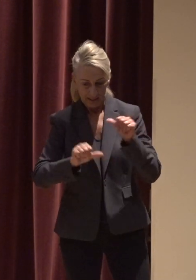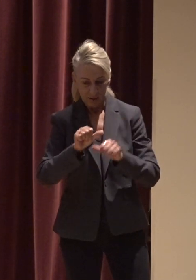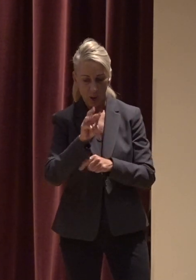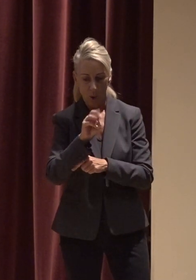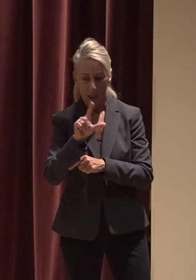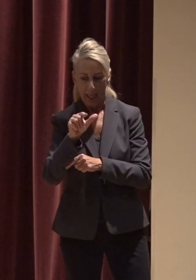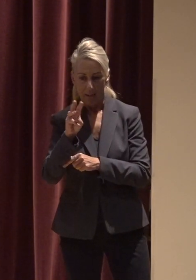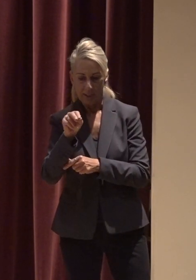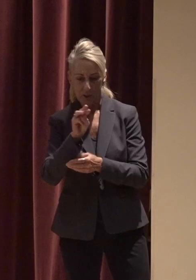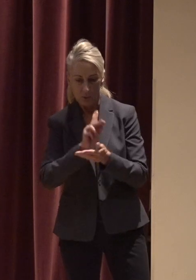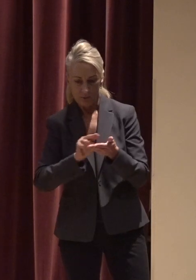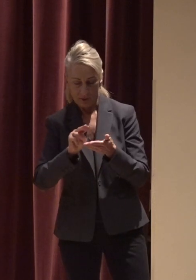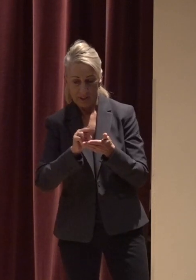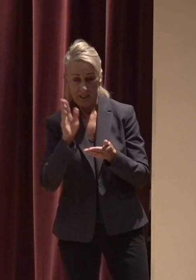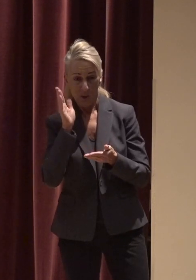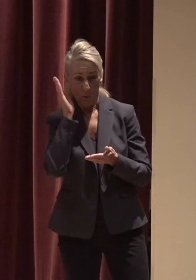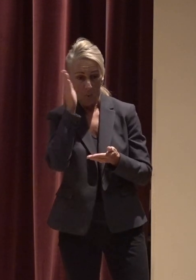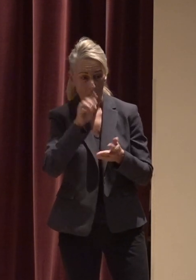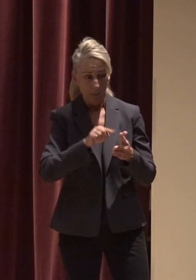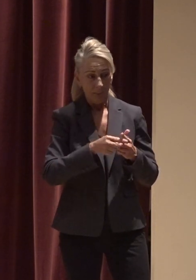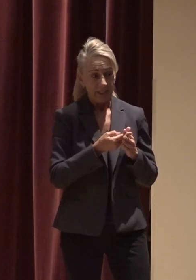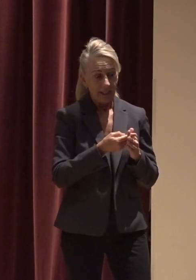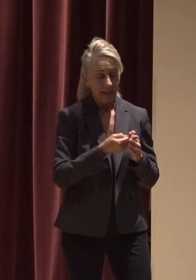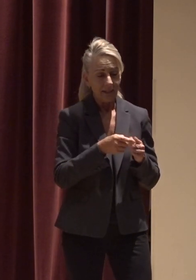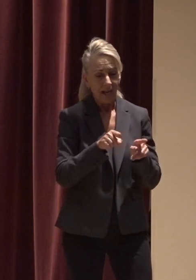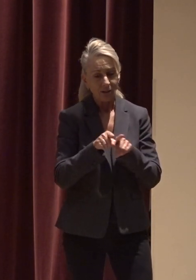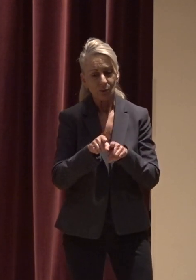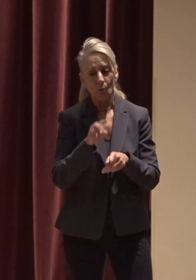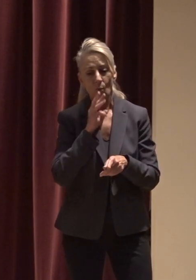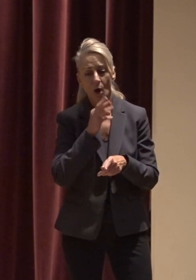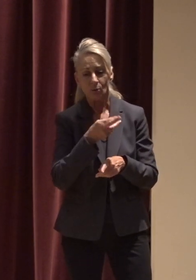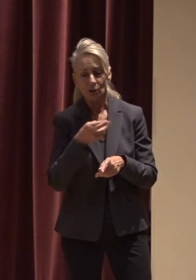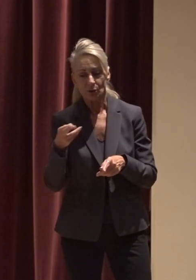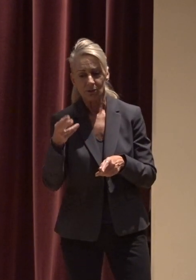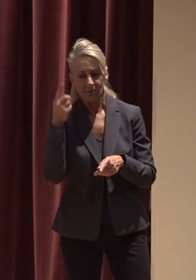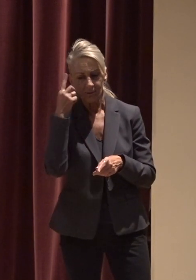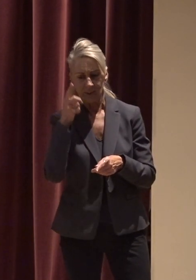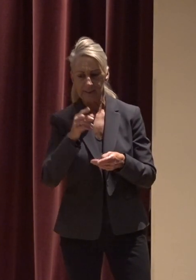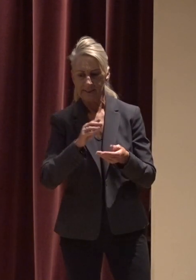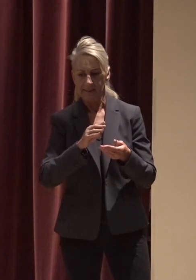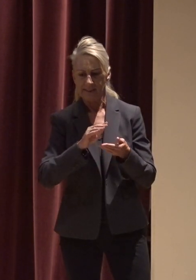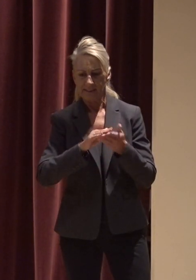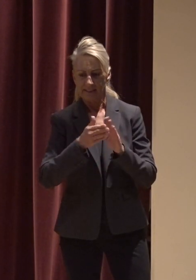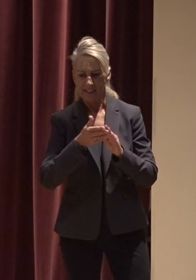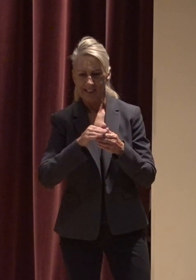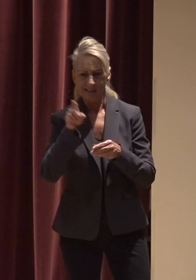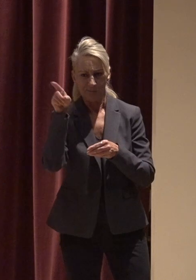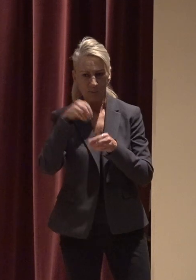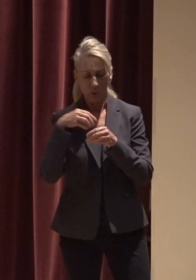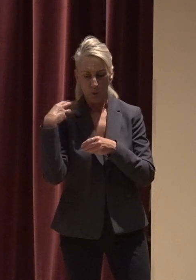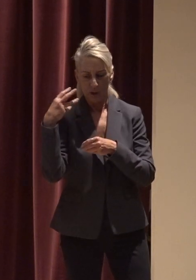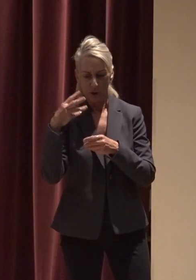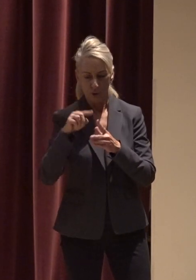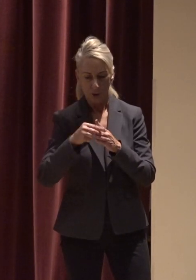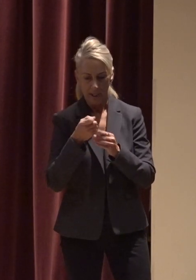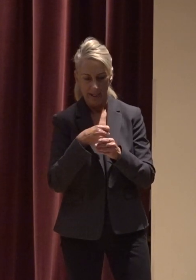University and will begin work as a water resources educator for the city of Tumwater Washington starting next month